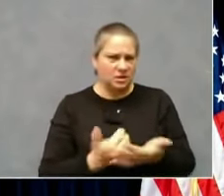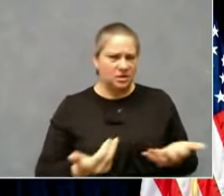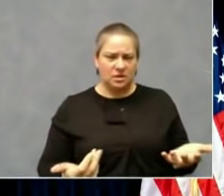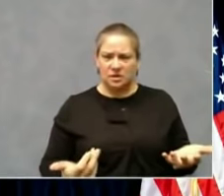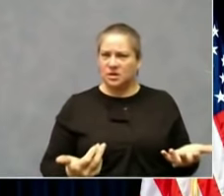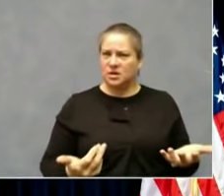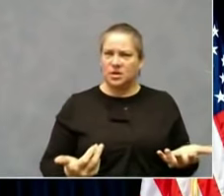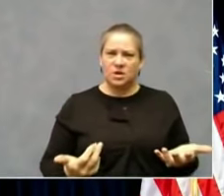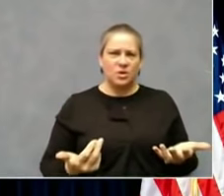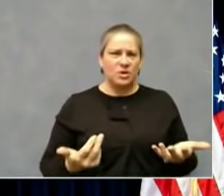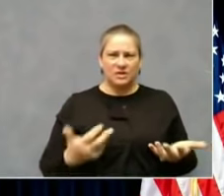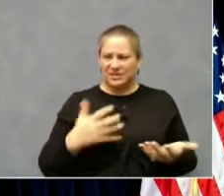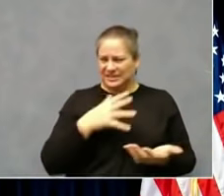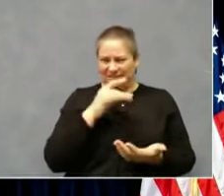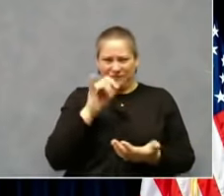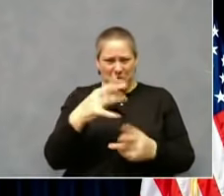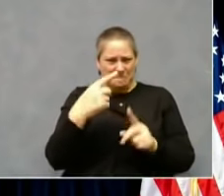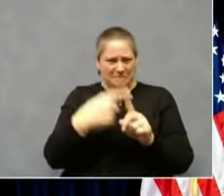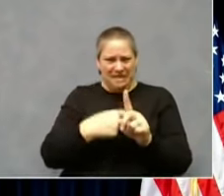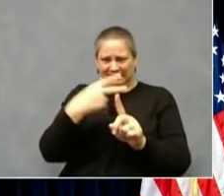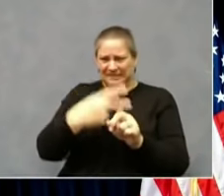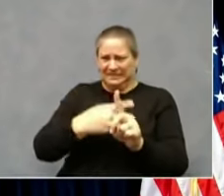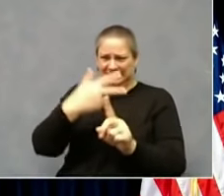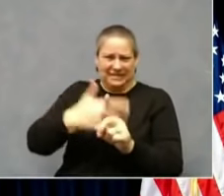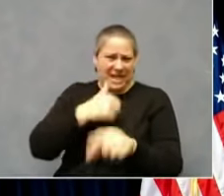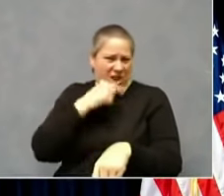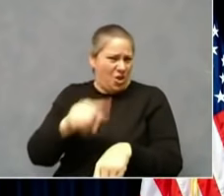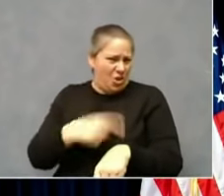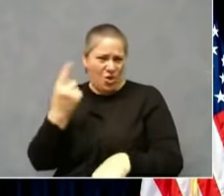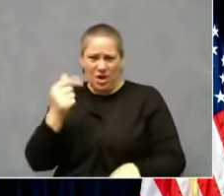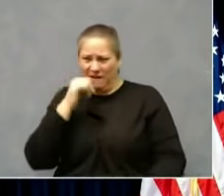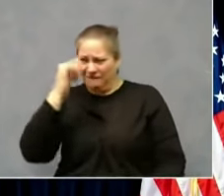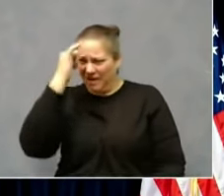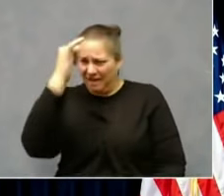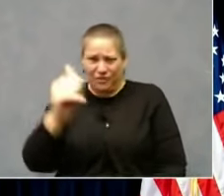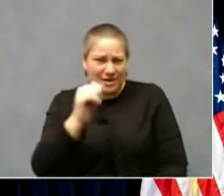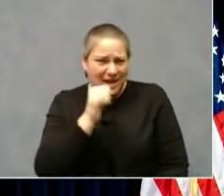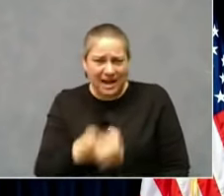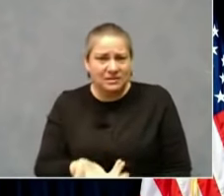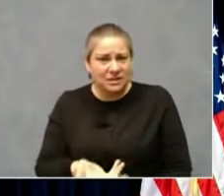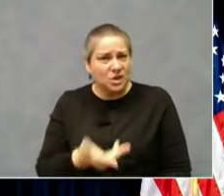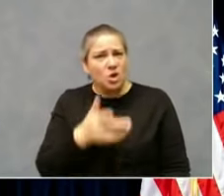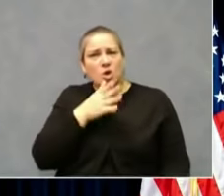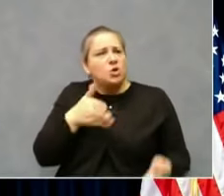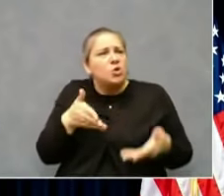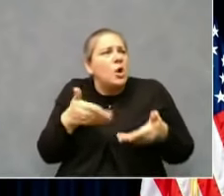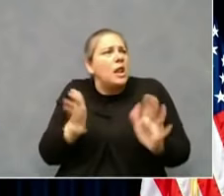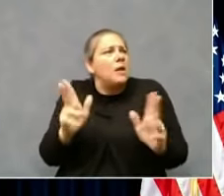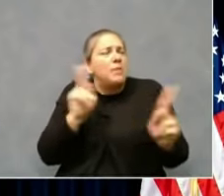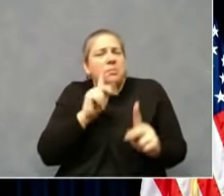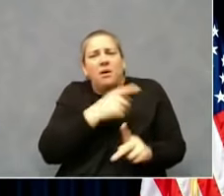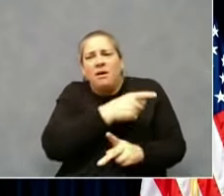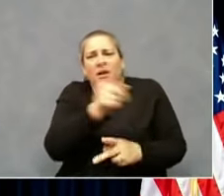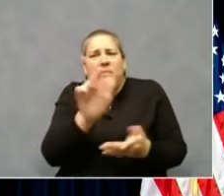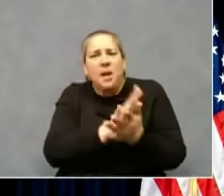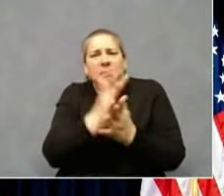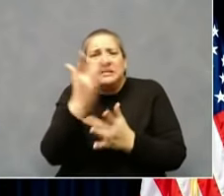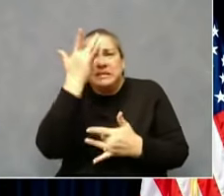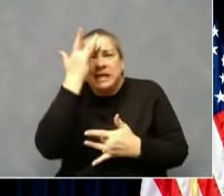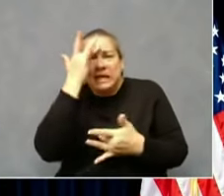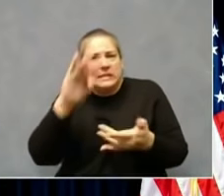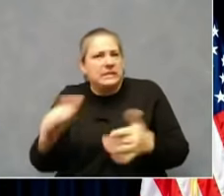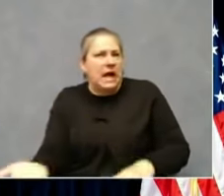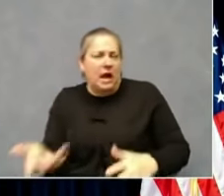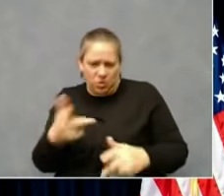it takes for the months to get there and not let people's family members get sick and die that we could otherwise protect?